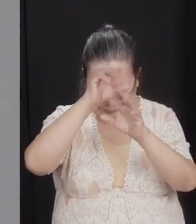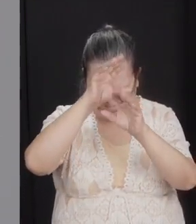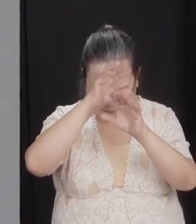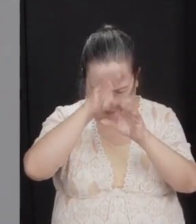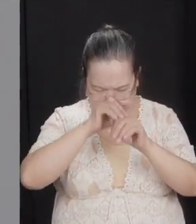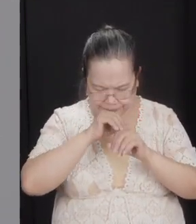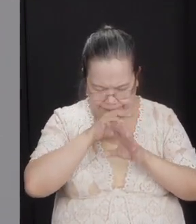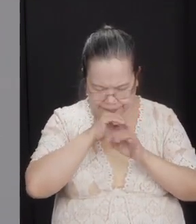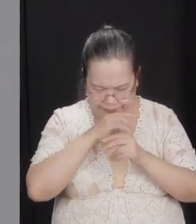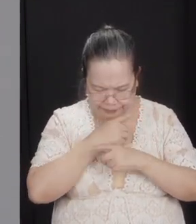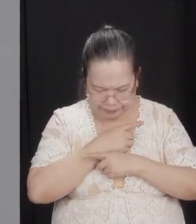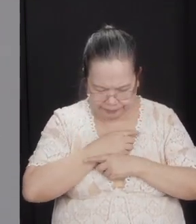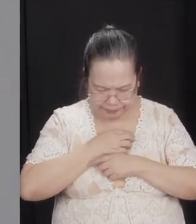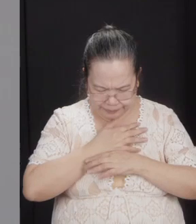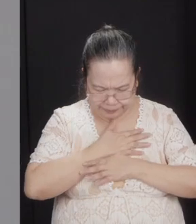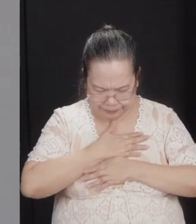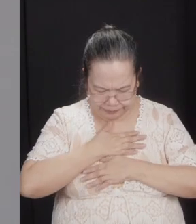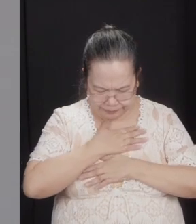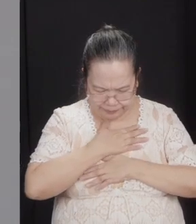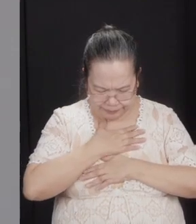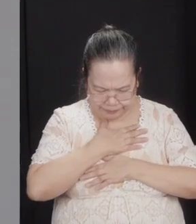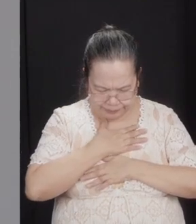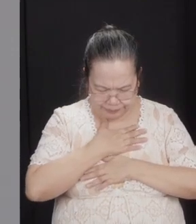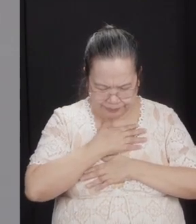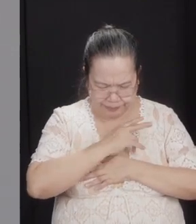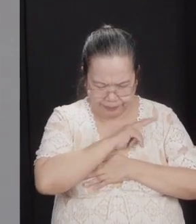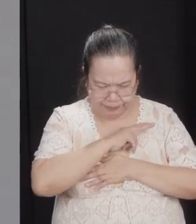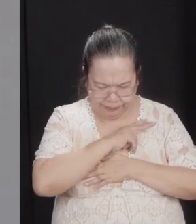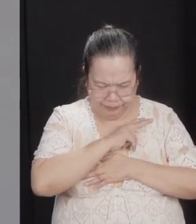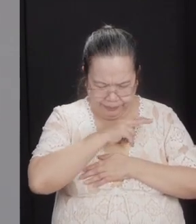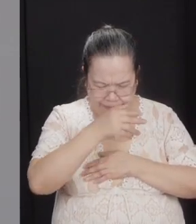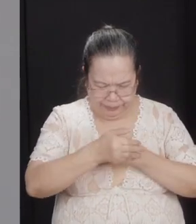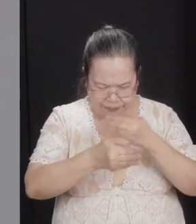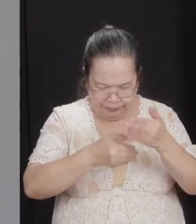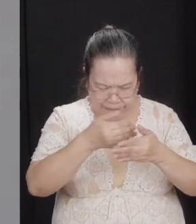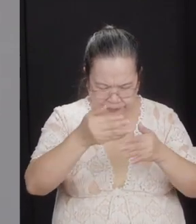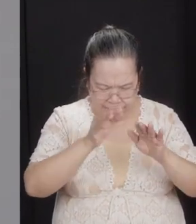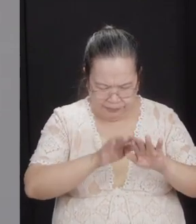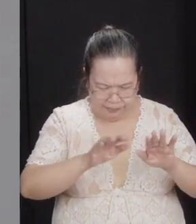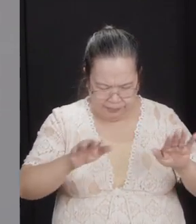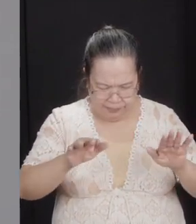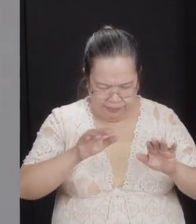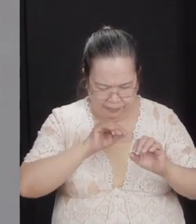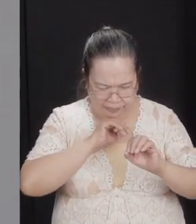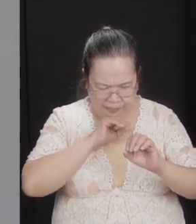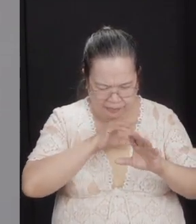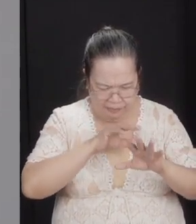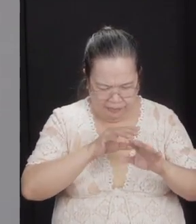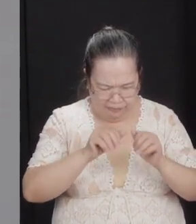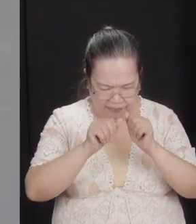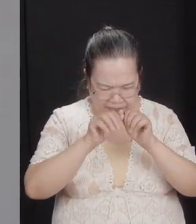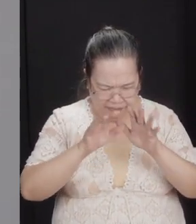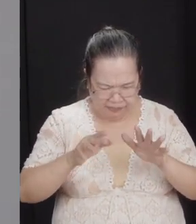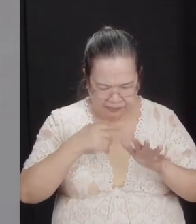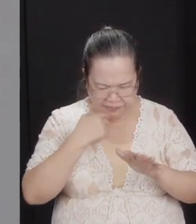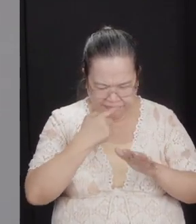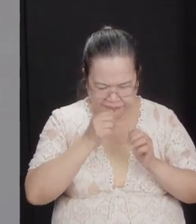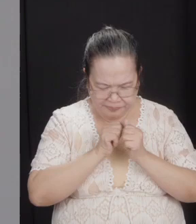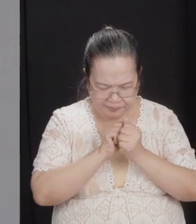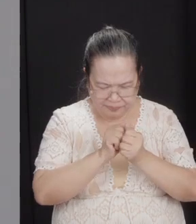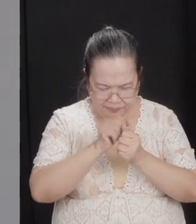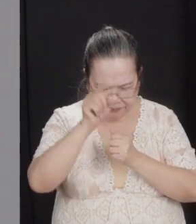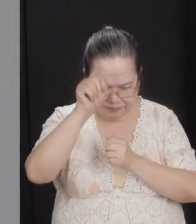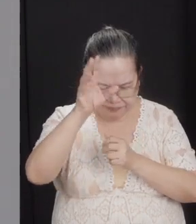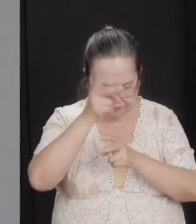joy and delight in the values they have passed on to their children and grandchildren. Bless those who will walk with you